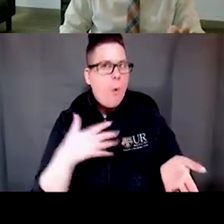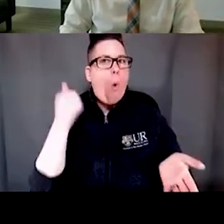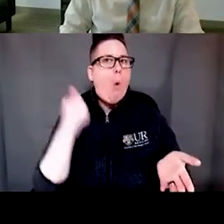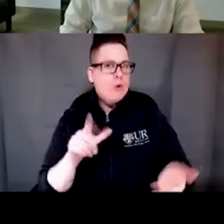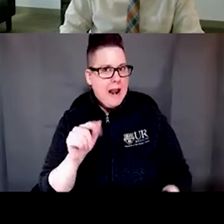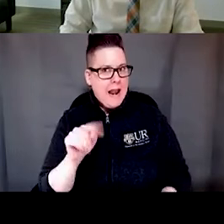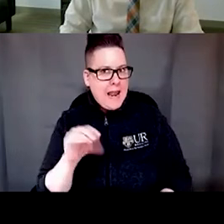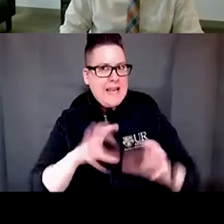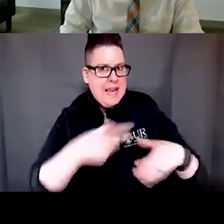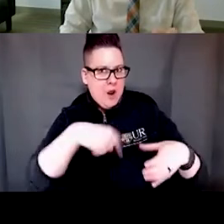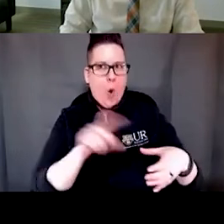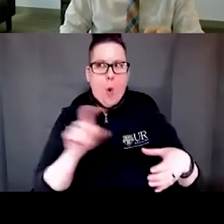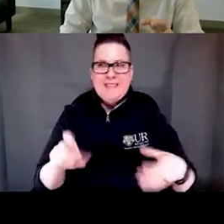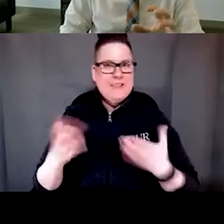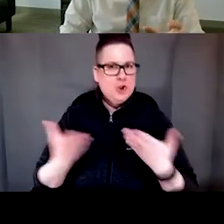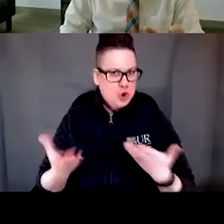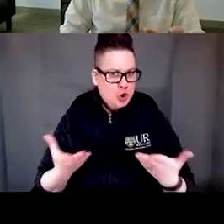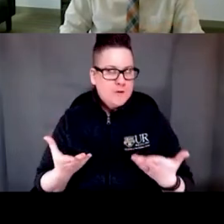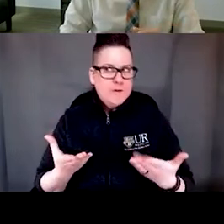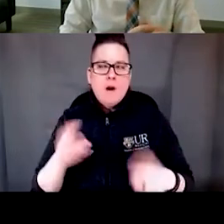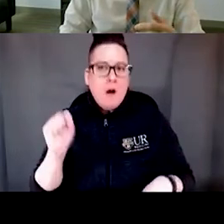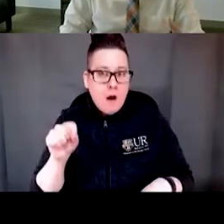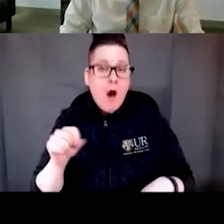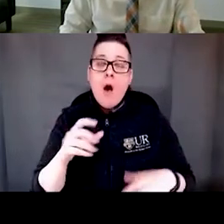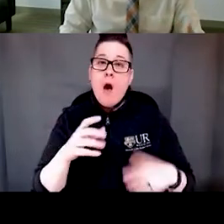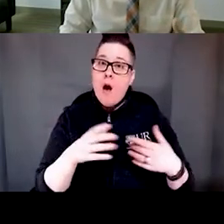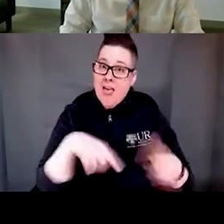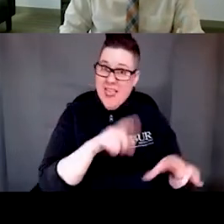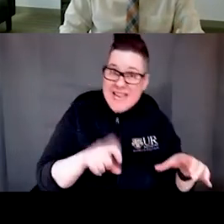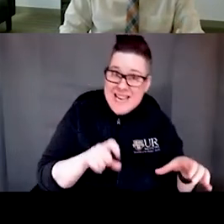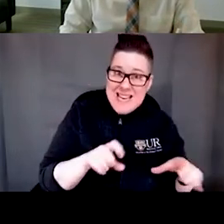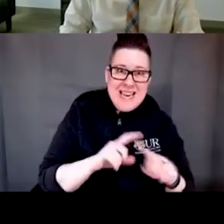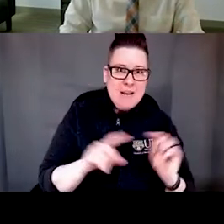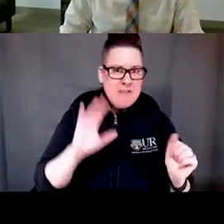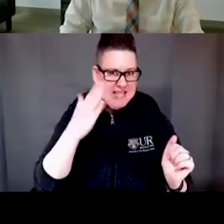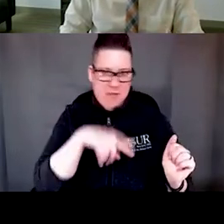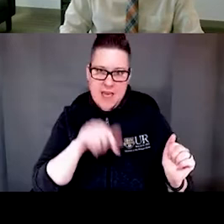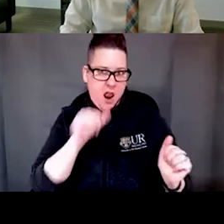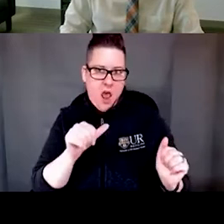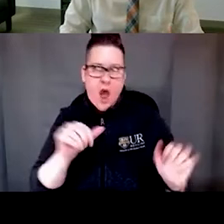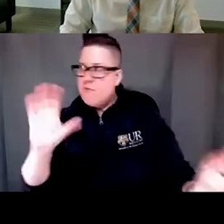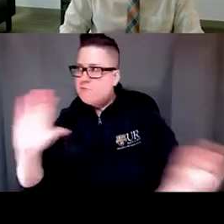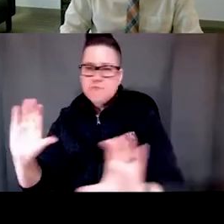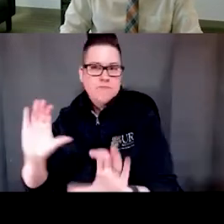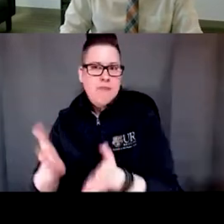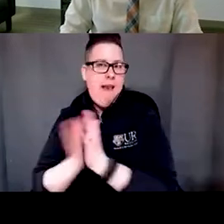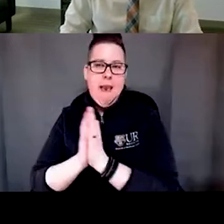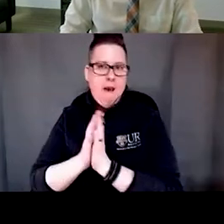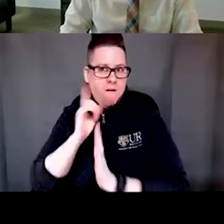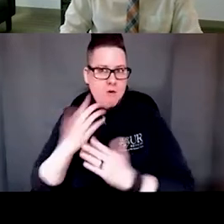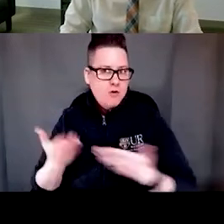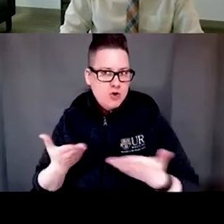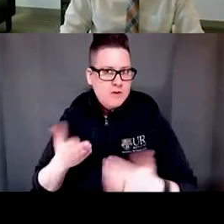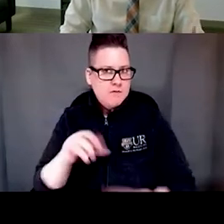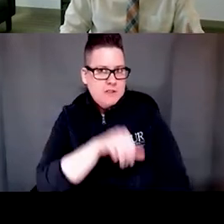to seek services. However, despite the need, older Latinos are not seeking mental health services at the same rate as their non-Latino white